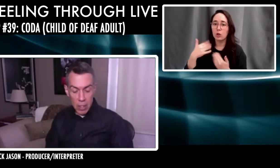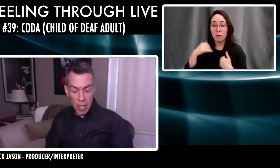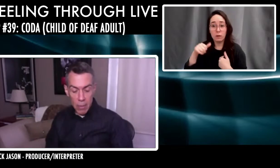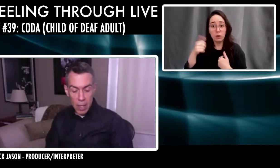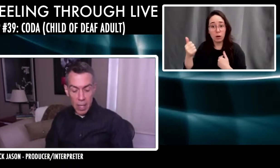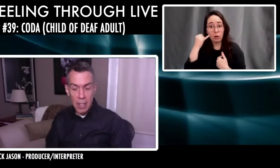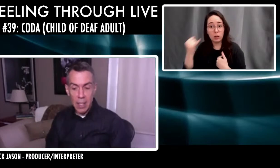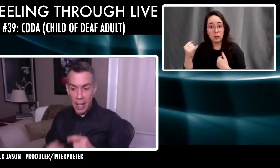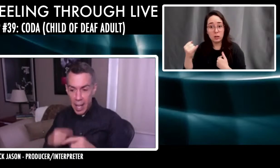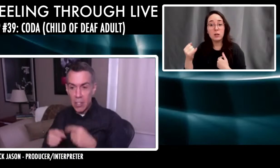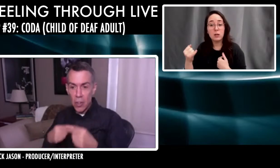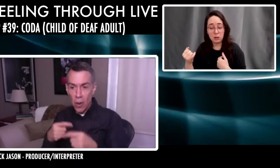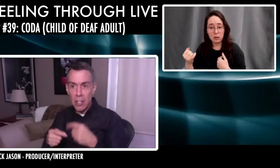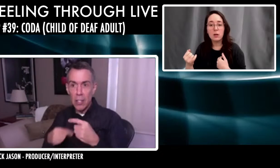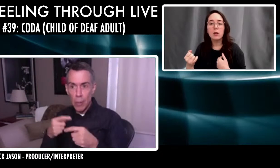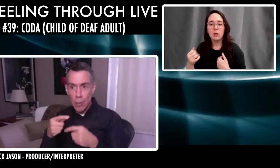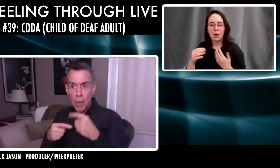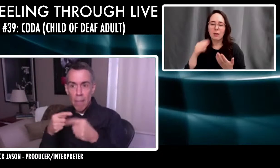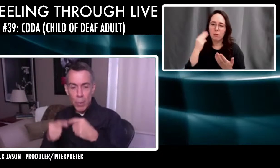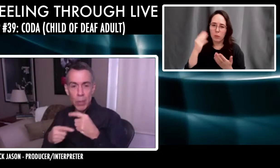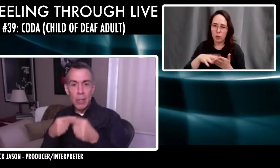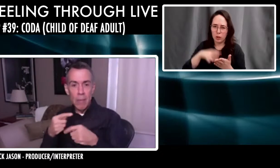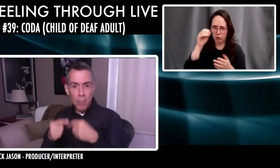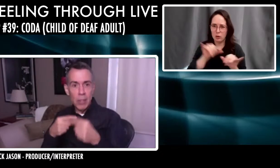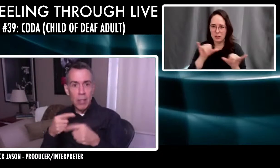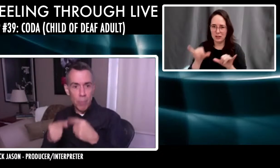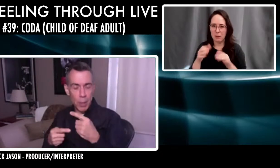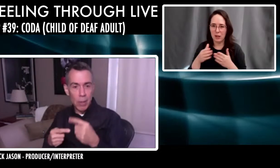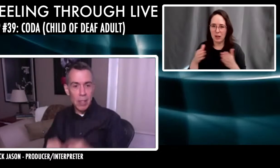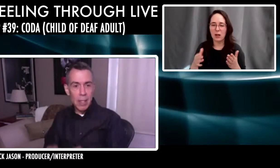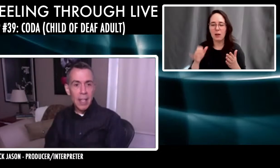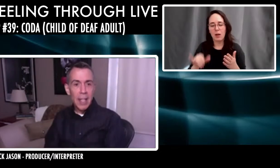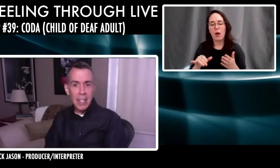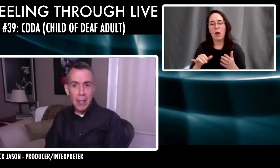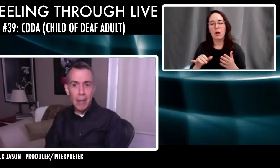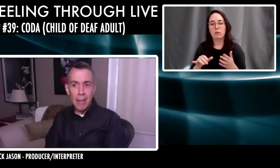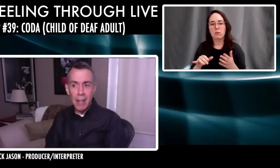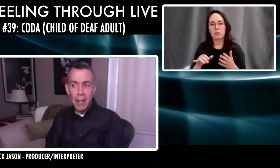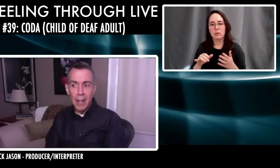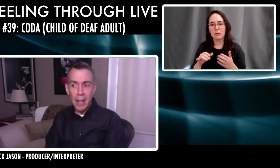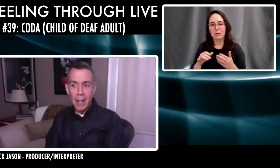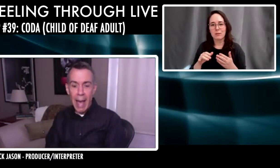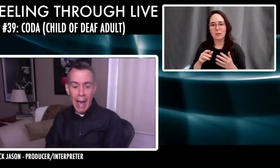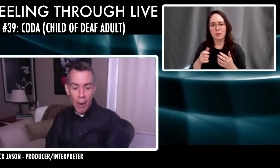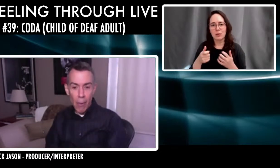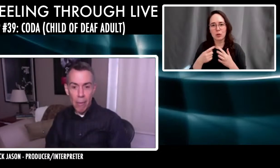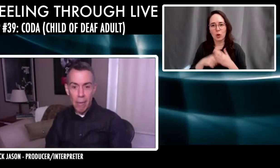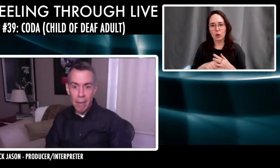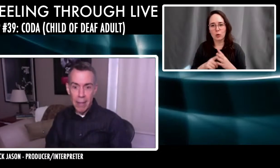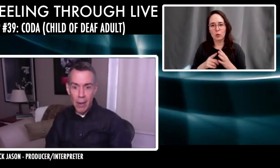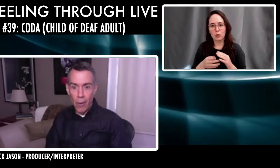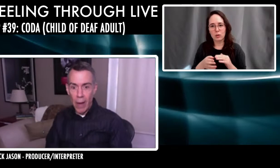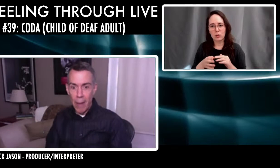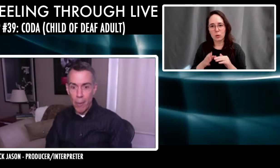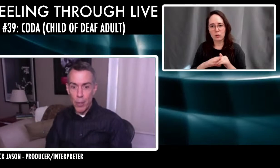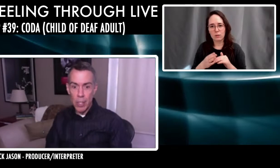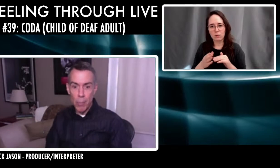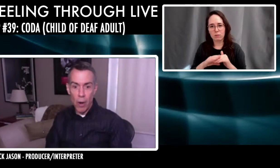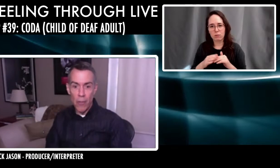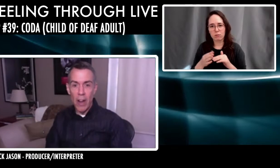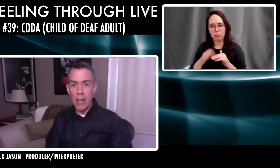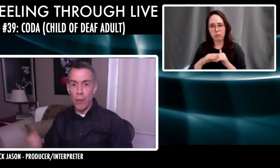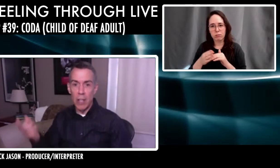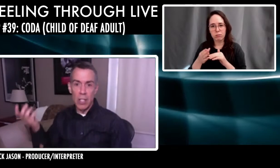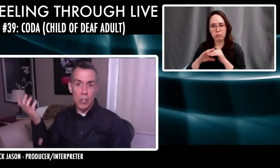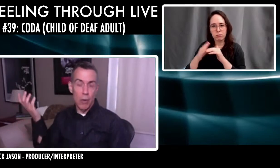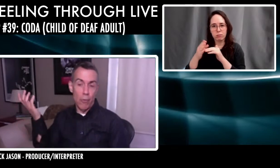Marley learned the same thing. And it started to build and build and build until now, you know, I'm her producing